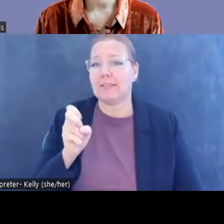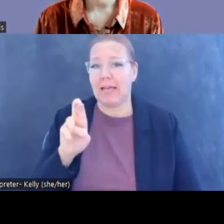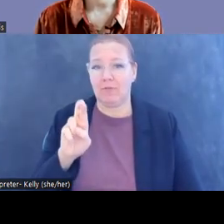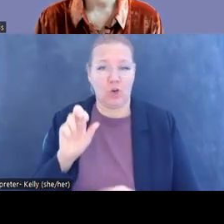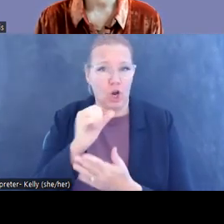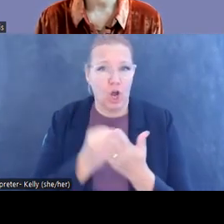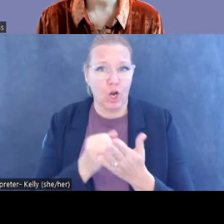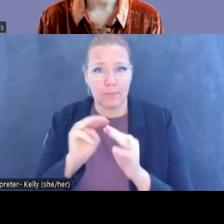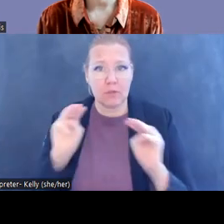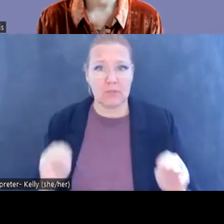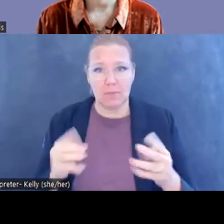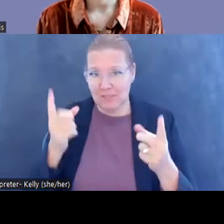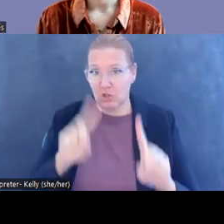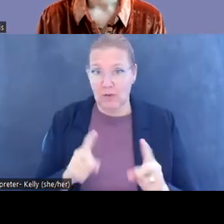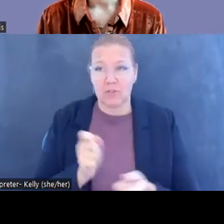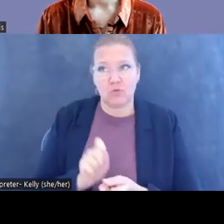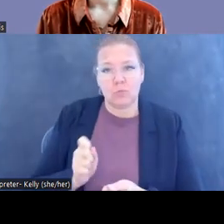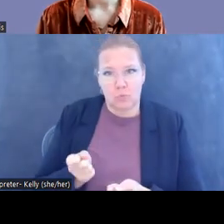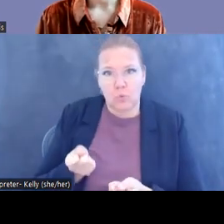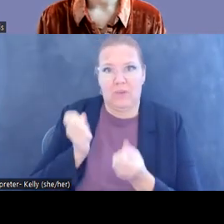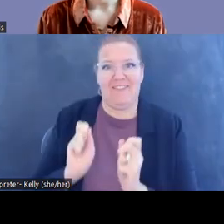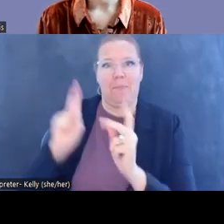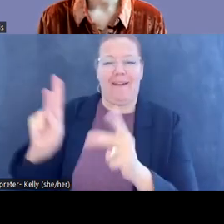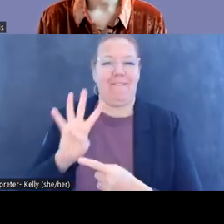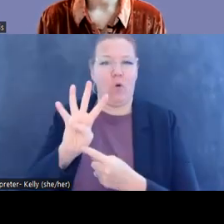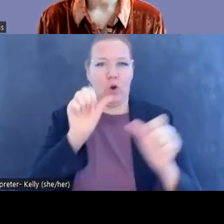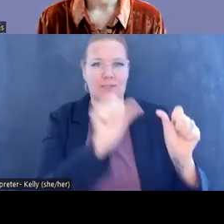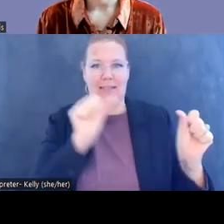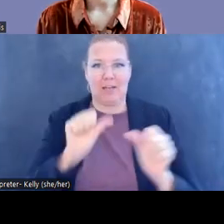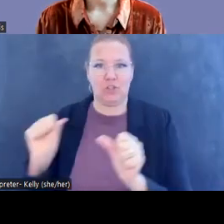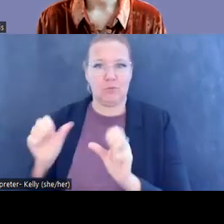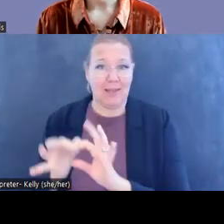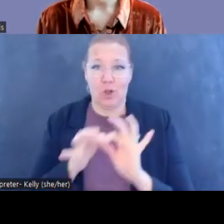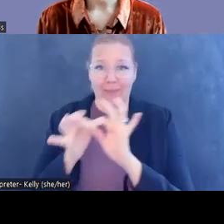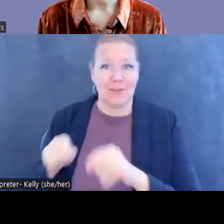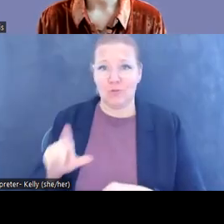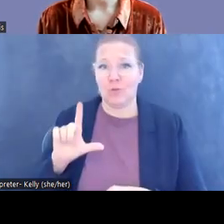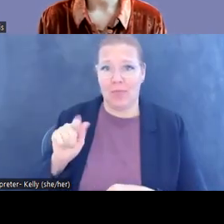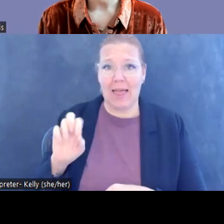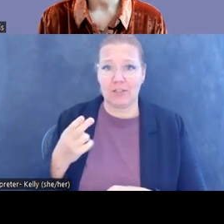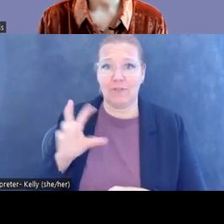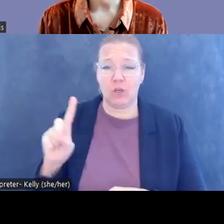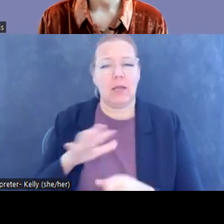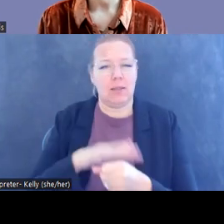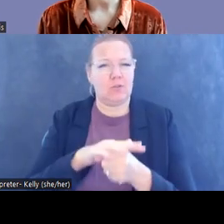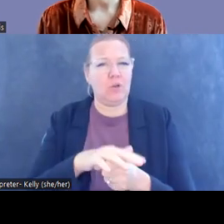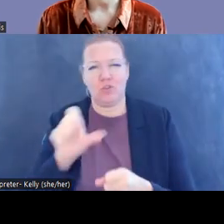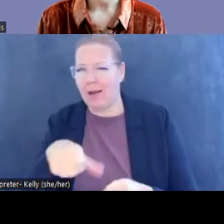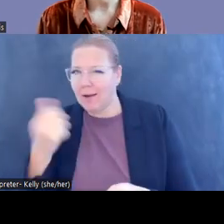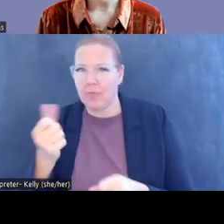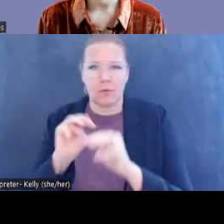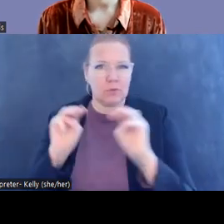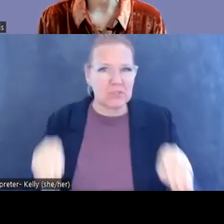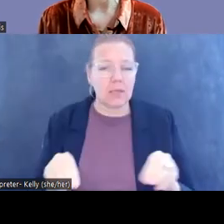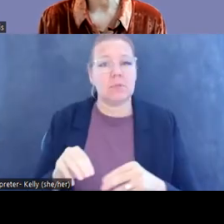return for statues linked to him, and pressure is increasing on other institutions, especially the Metropolitan Museum of